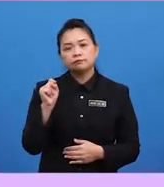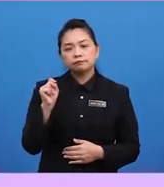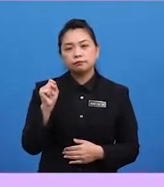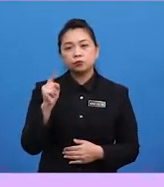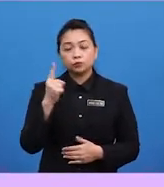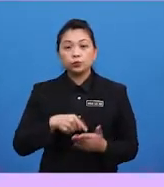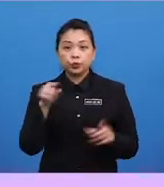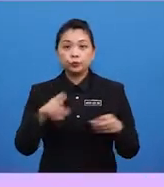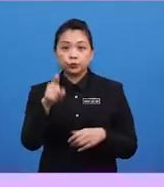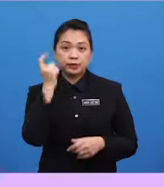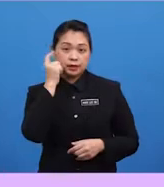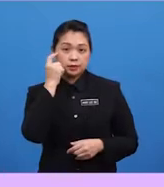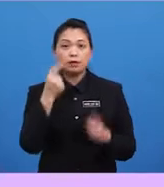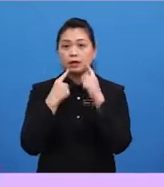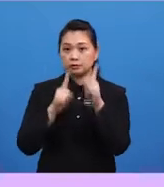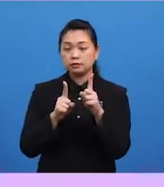answer, boys and girls?